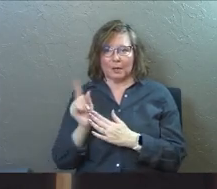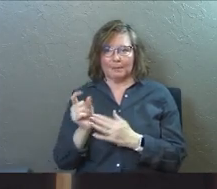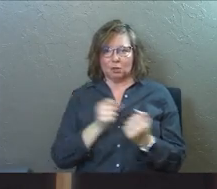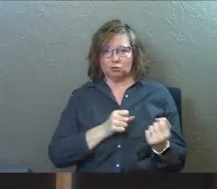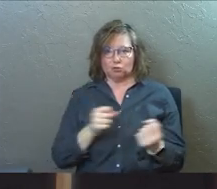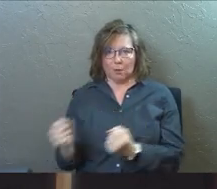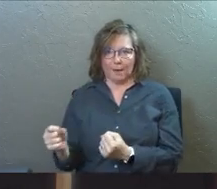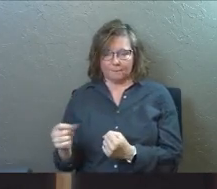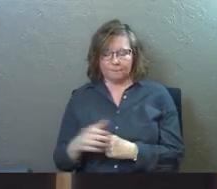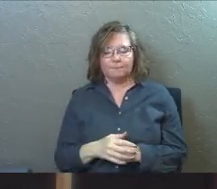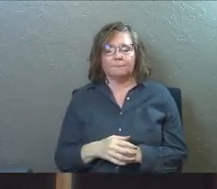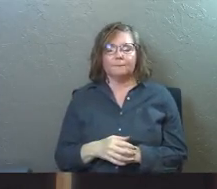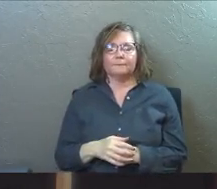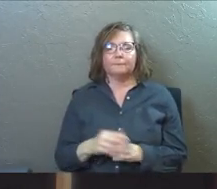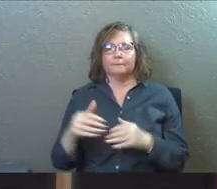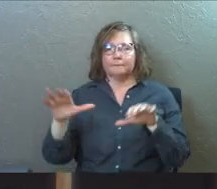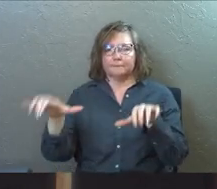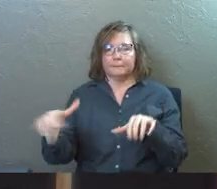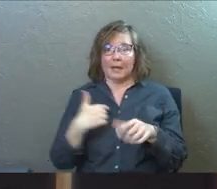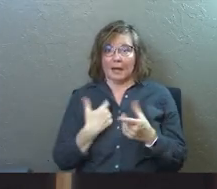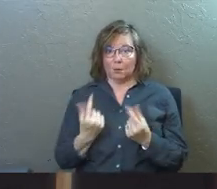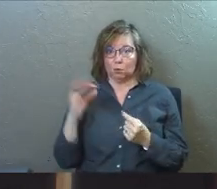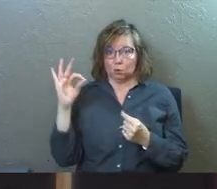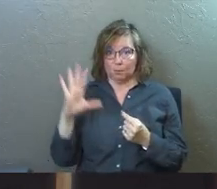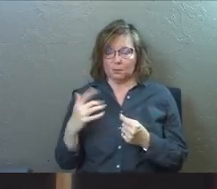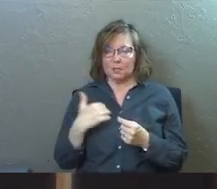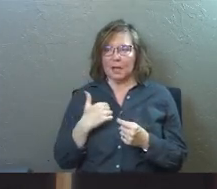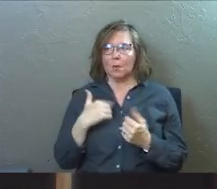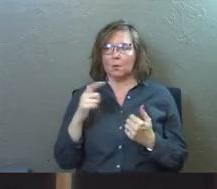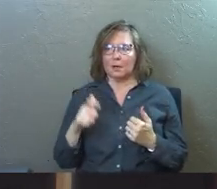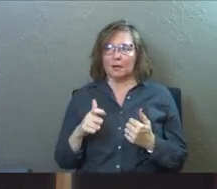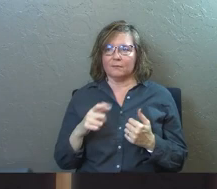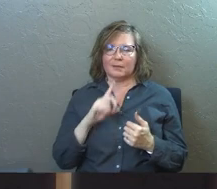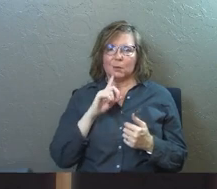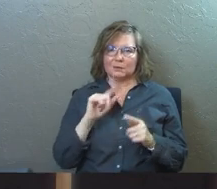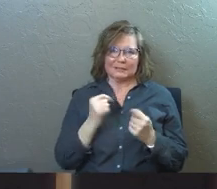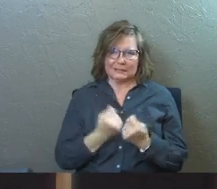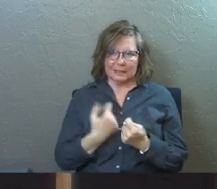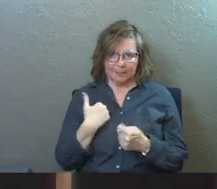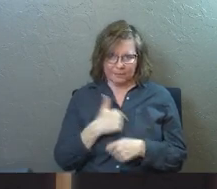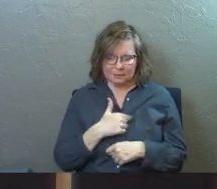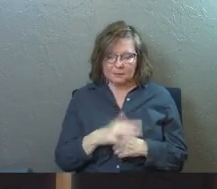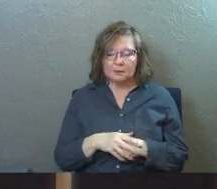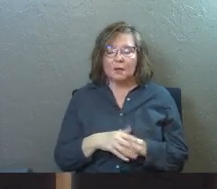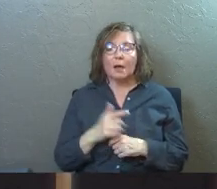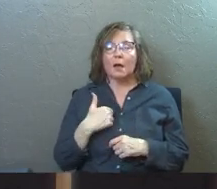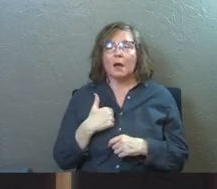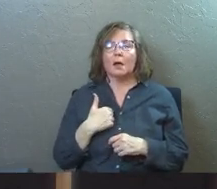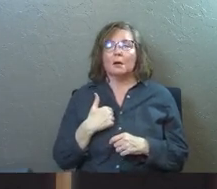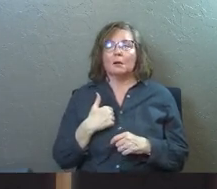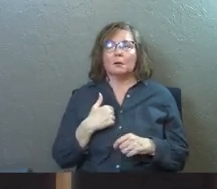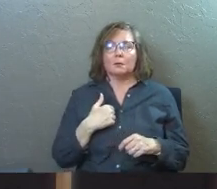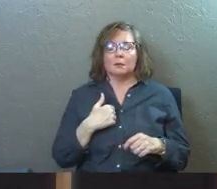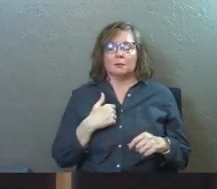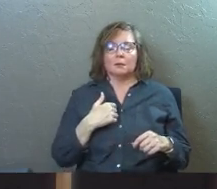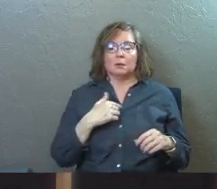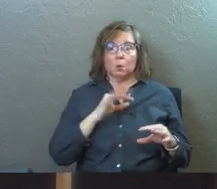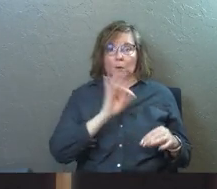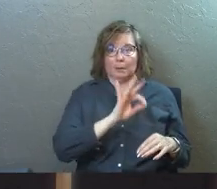from the first campus. And here's what I would do as a preacher there. I would have to, there was a team of us. I would have to